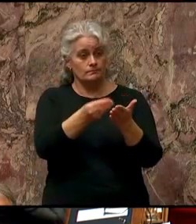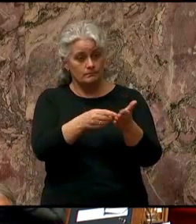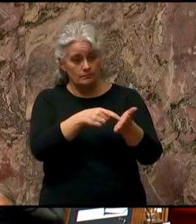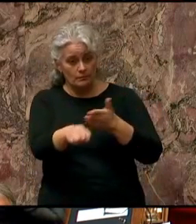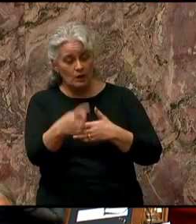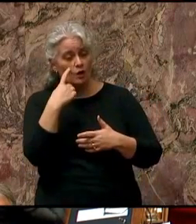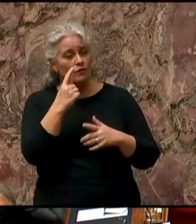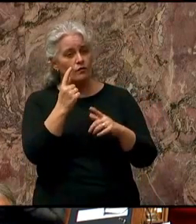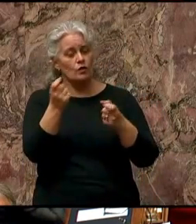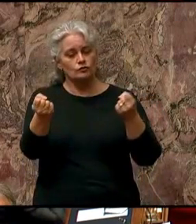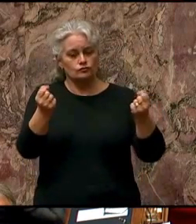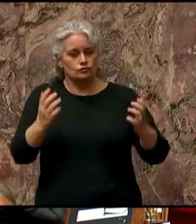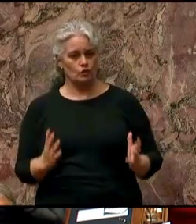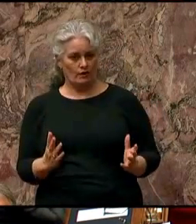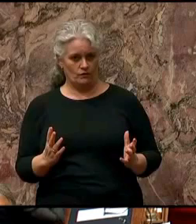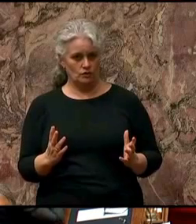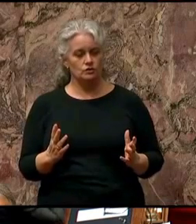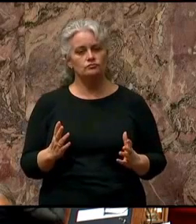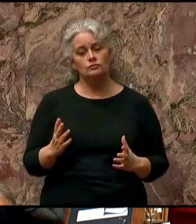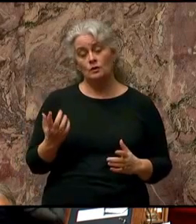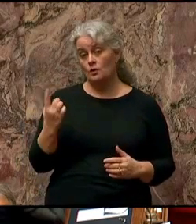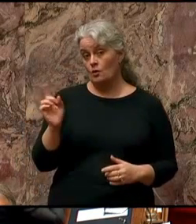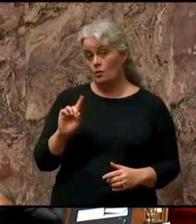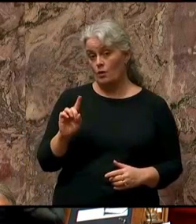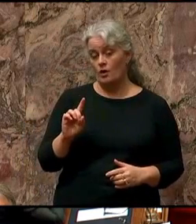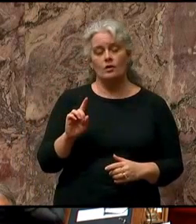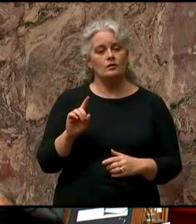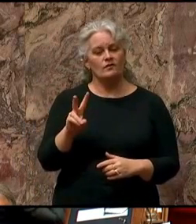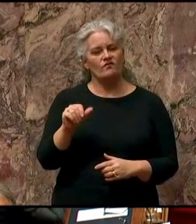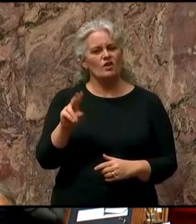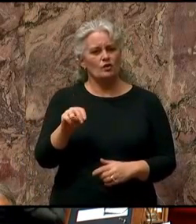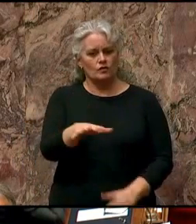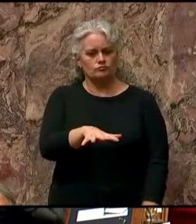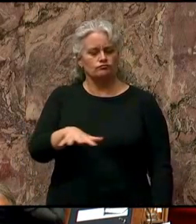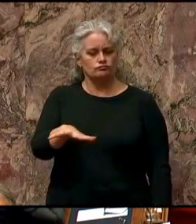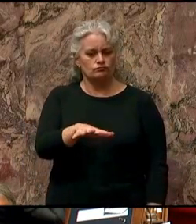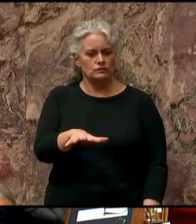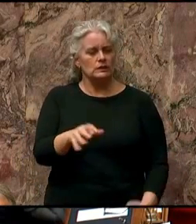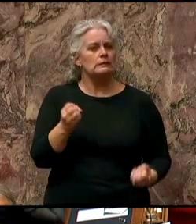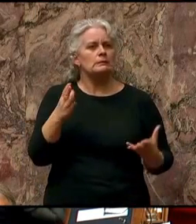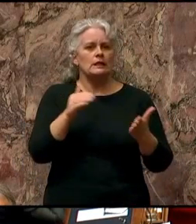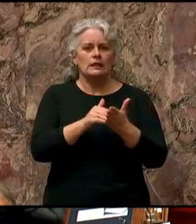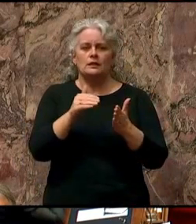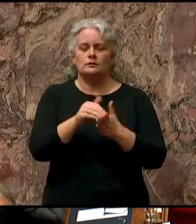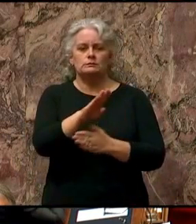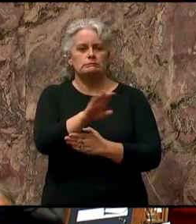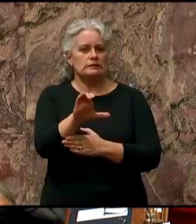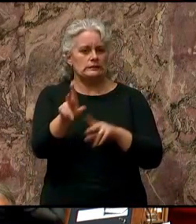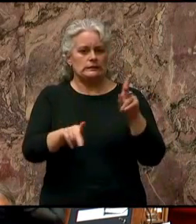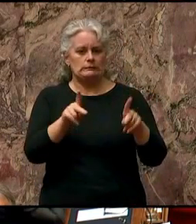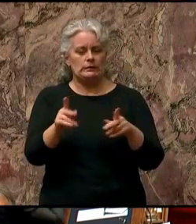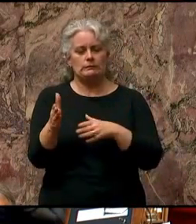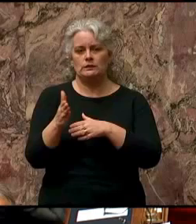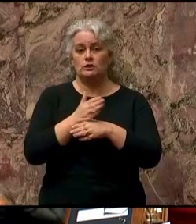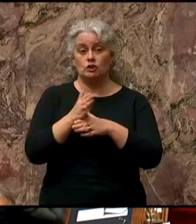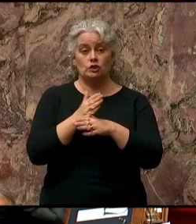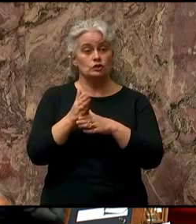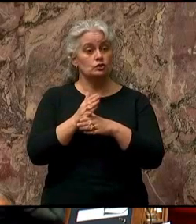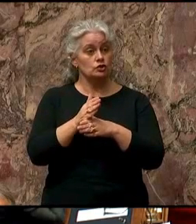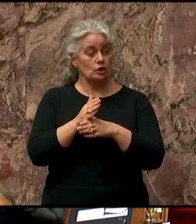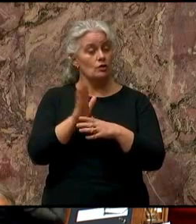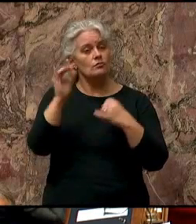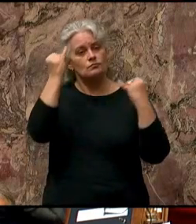container truckers serving Port Metro Vancouver, and thousands of British Columbians shared their input on a new